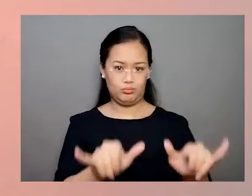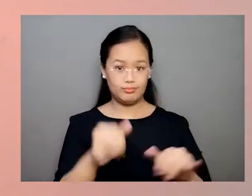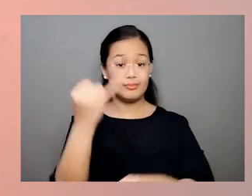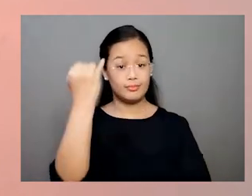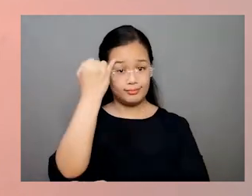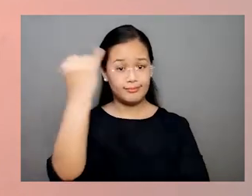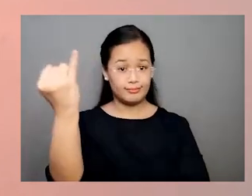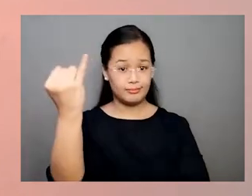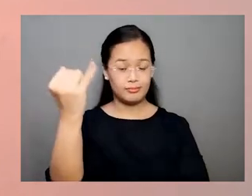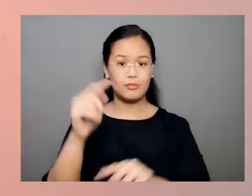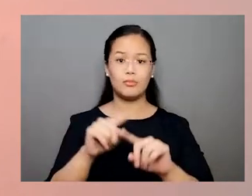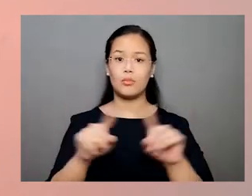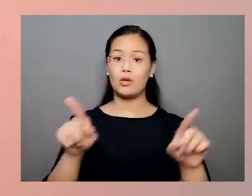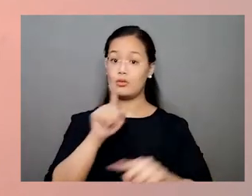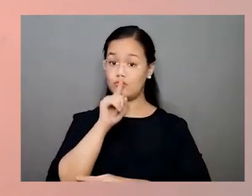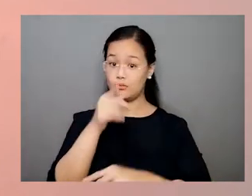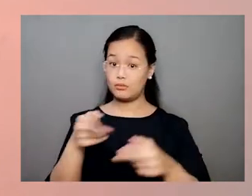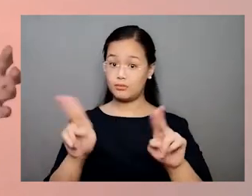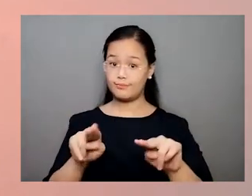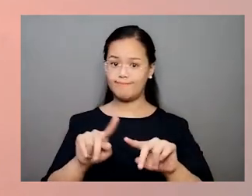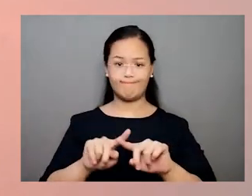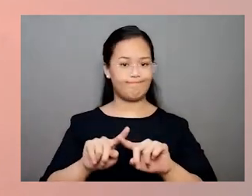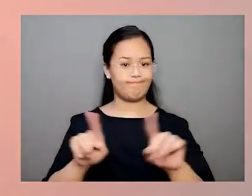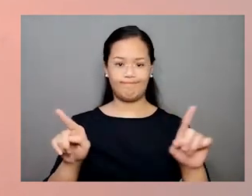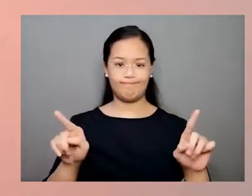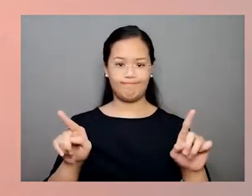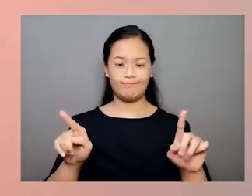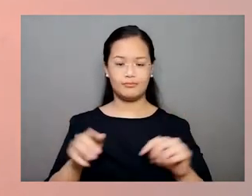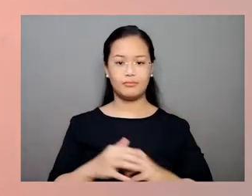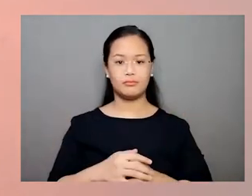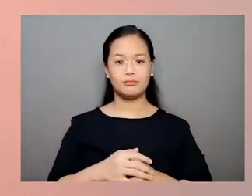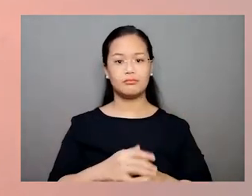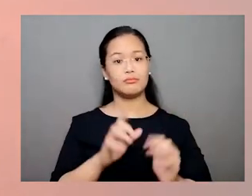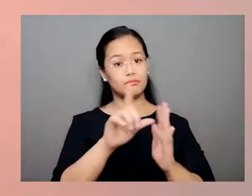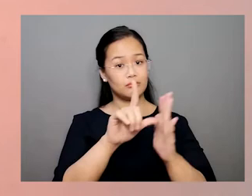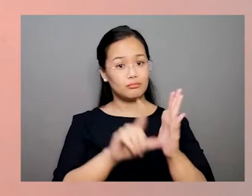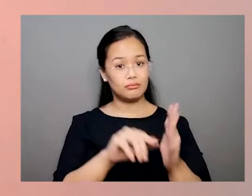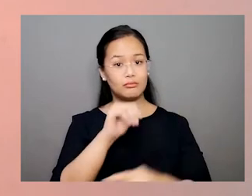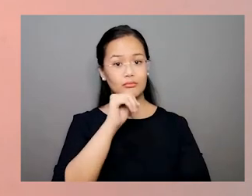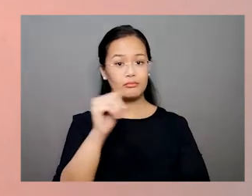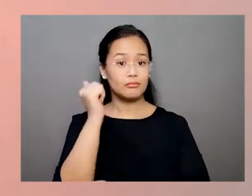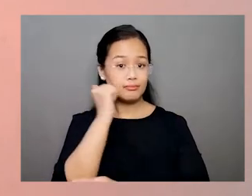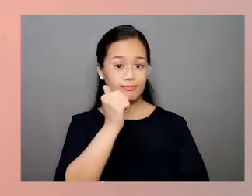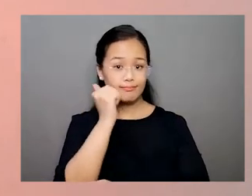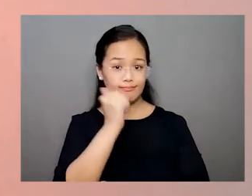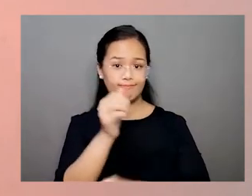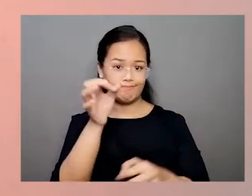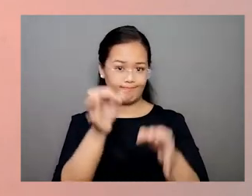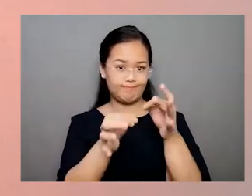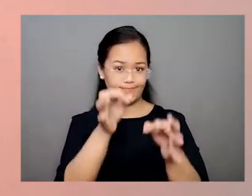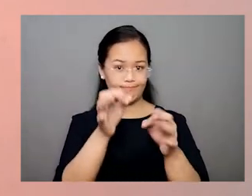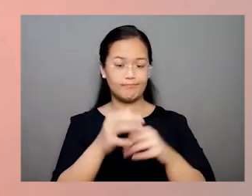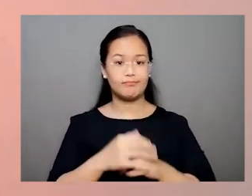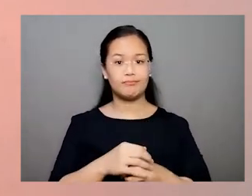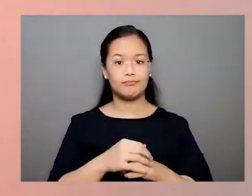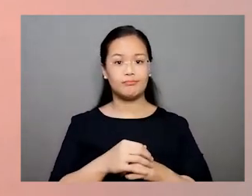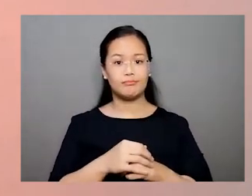That is the ideal. Reality is different. Law is not always just.